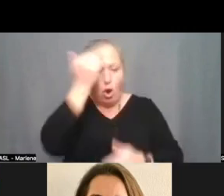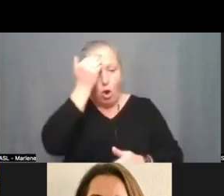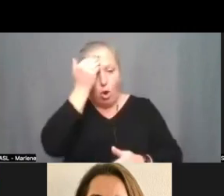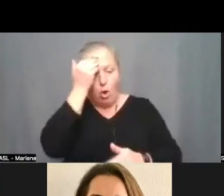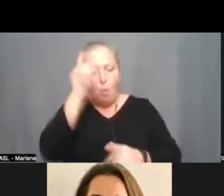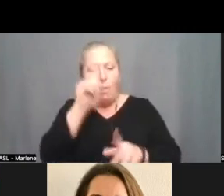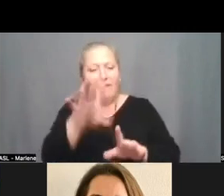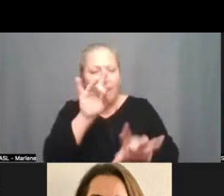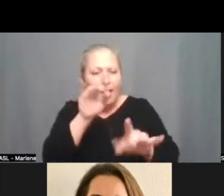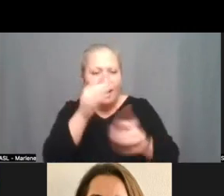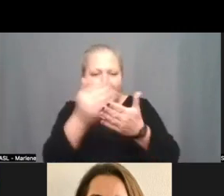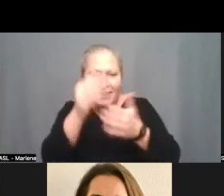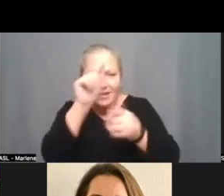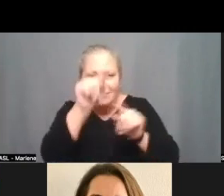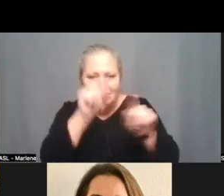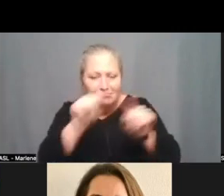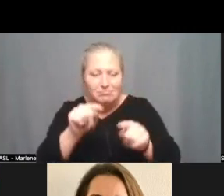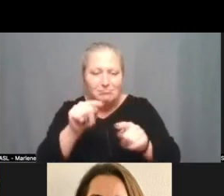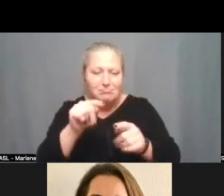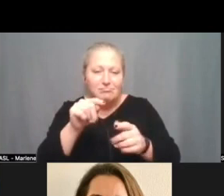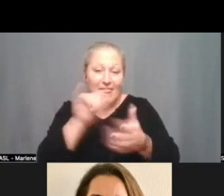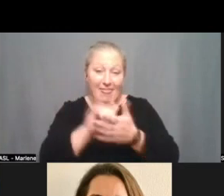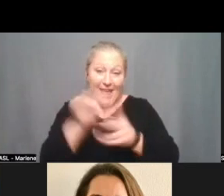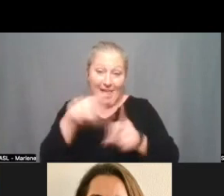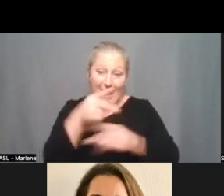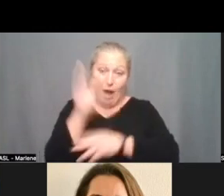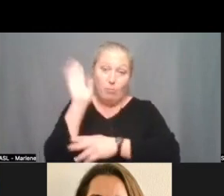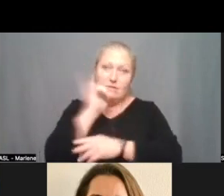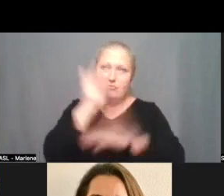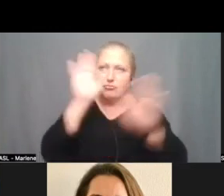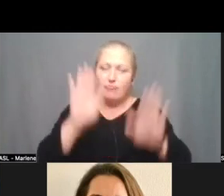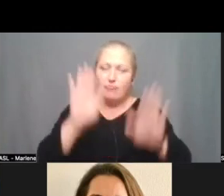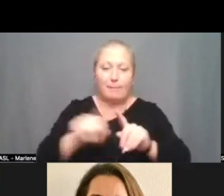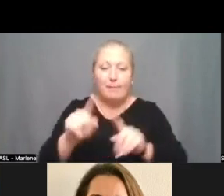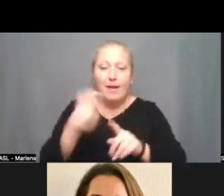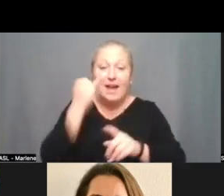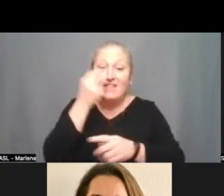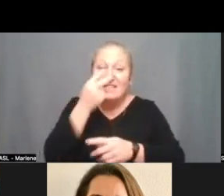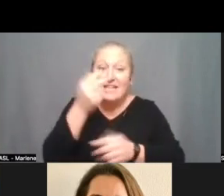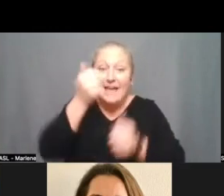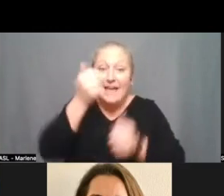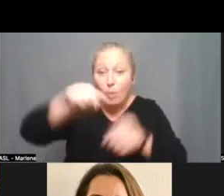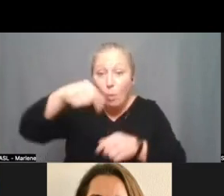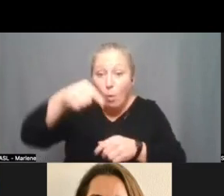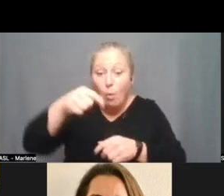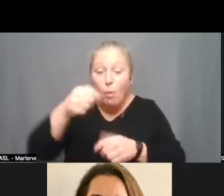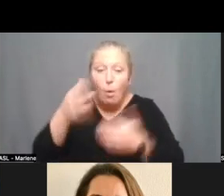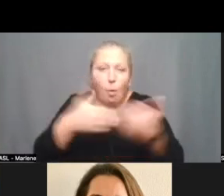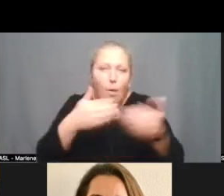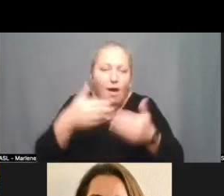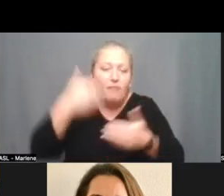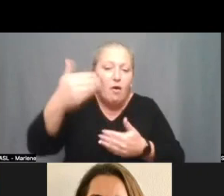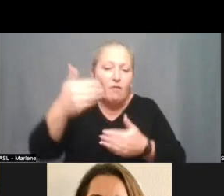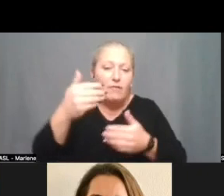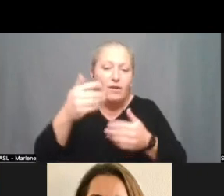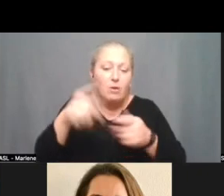find things and um this kind of a presentation is great um but you know seeing it every quarter or however often um the assessments are